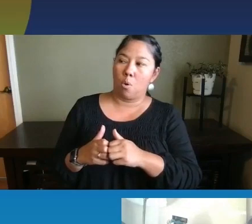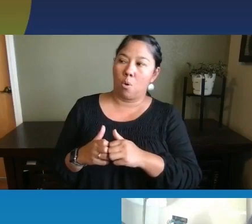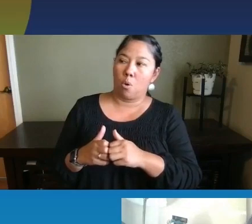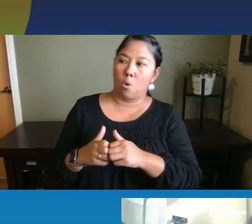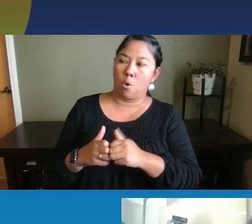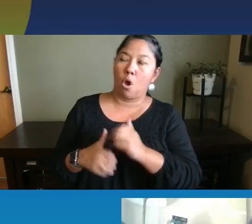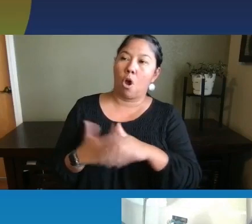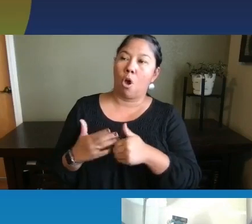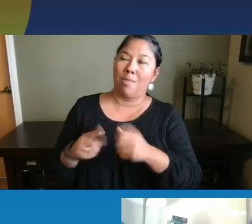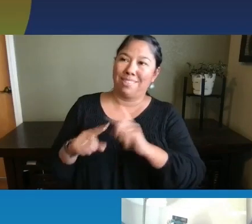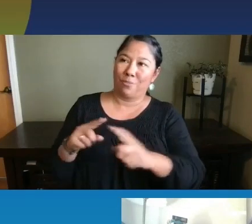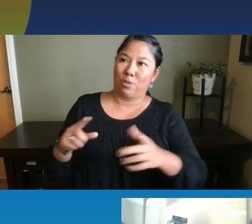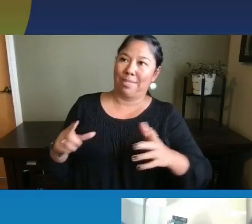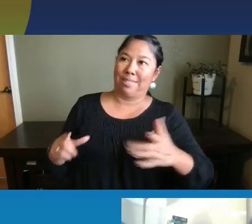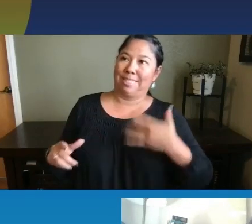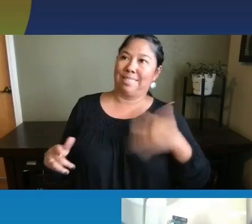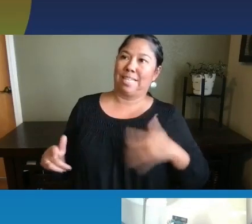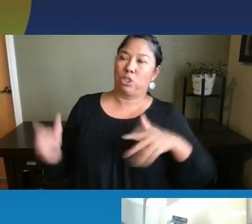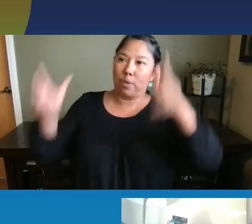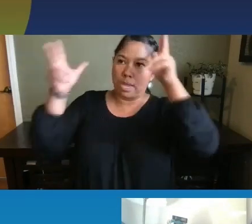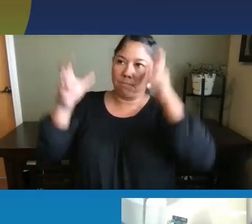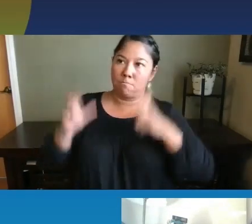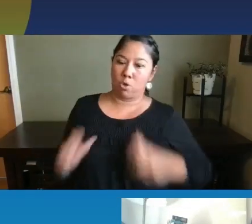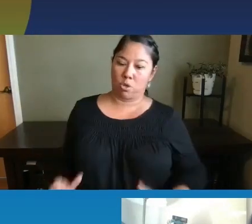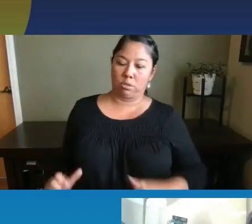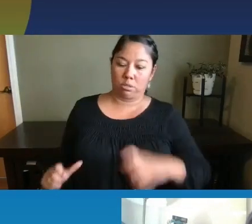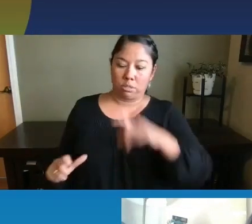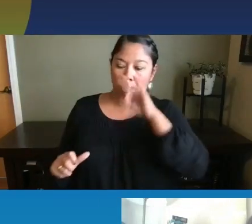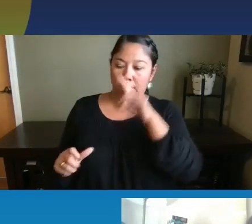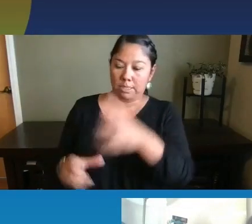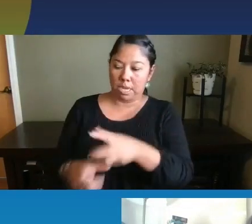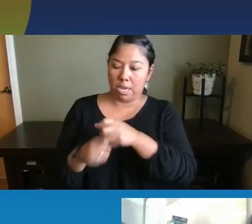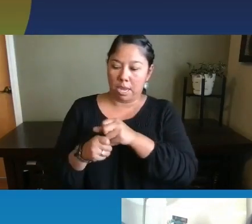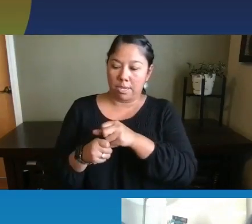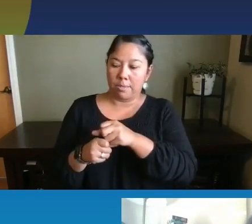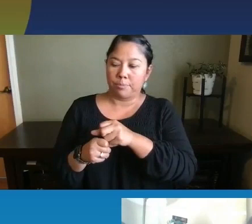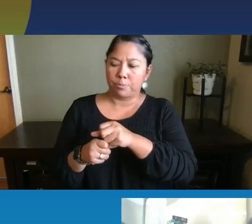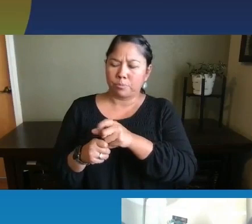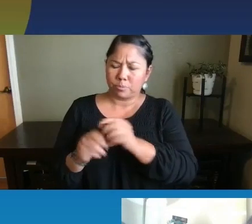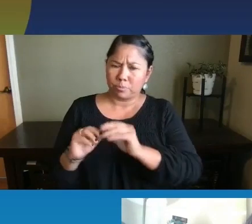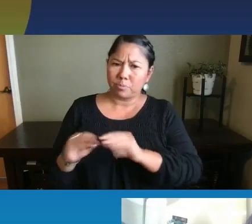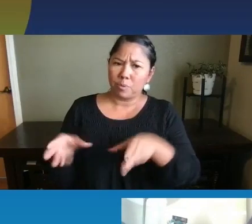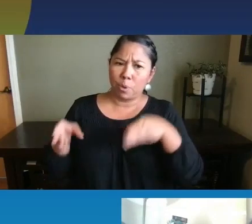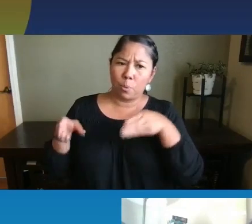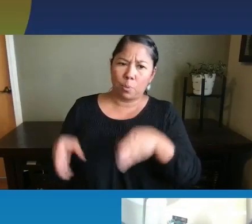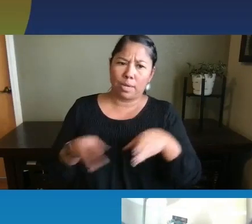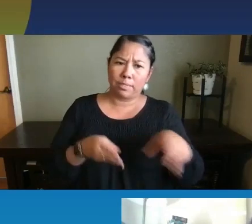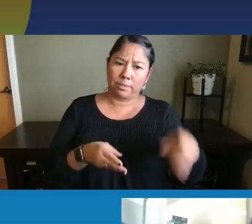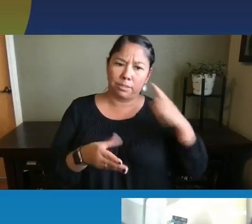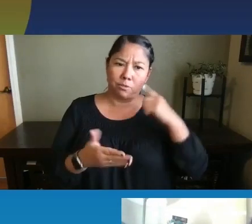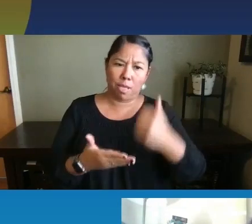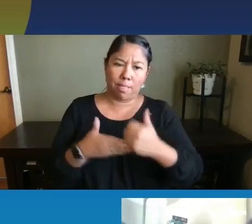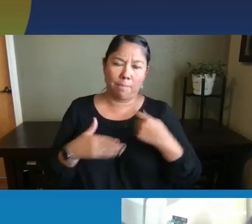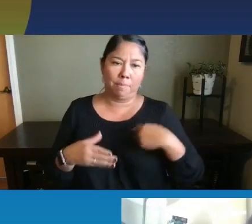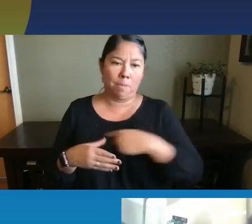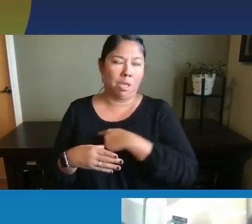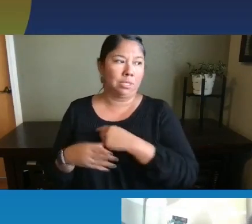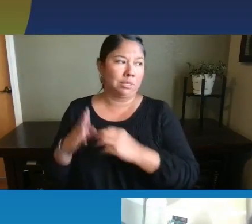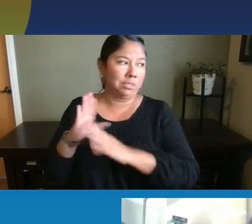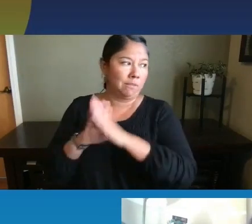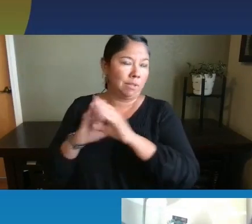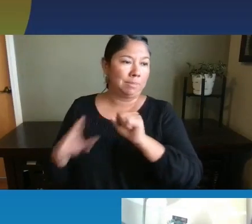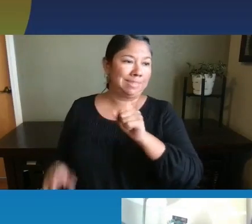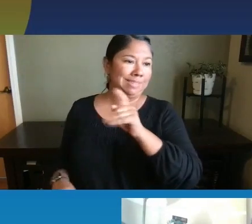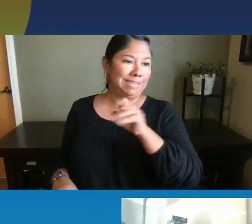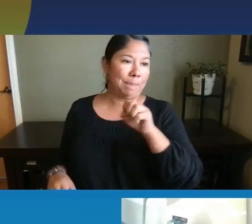input that children are getting, um, is, are clear ways to help us develop STEM learning from a